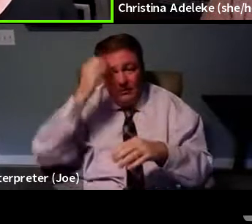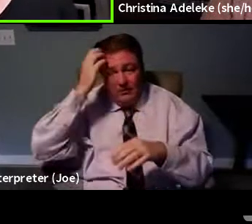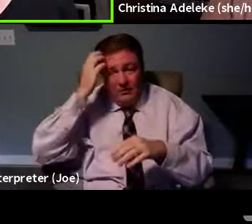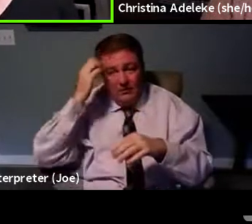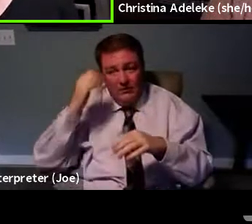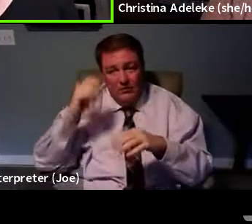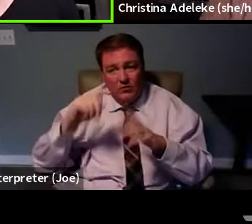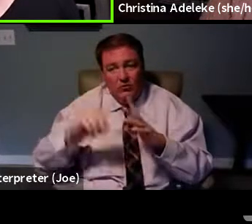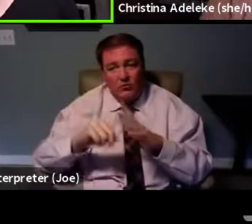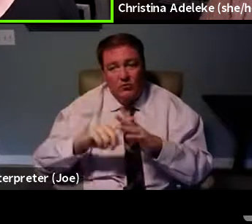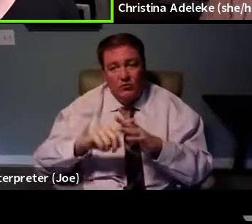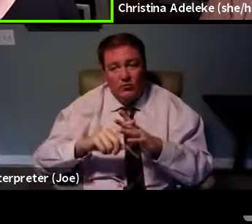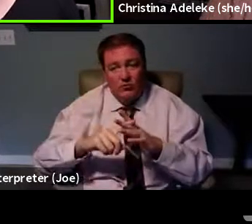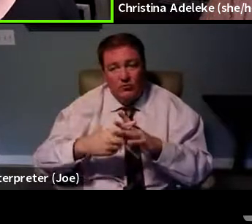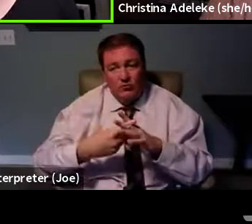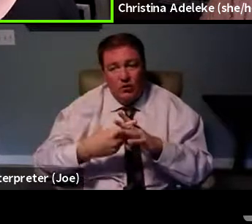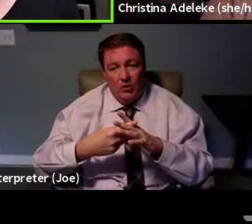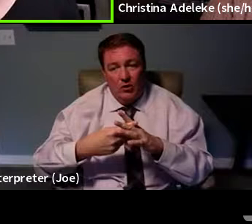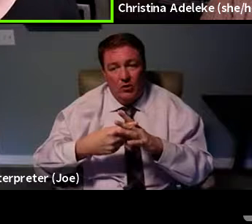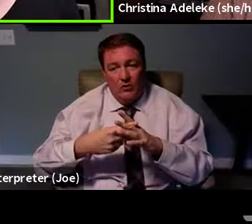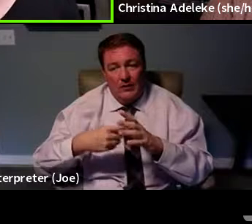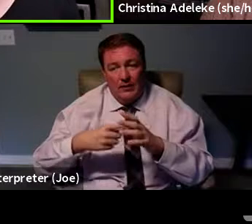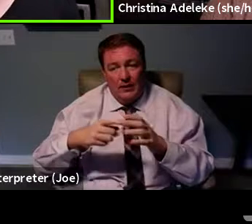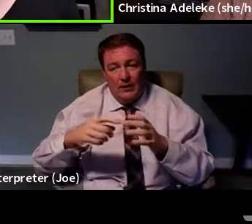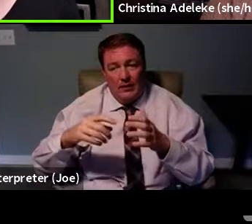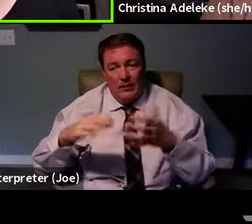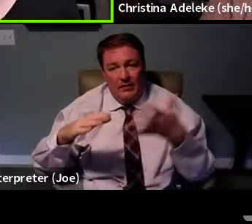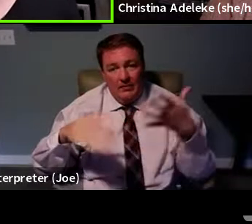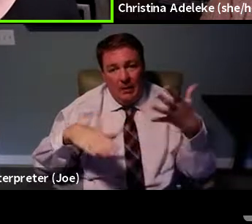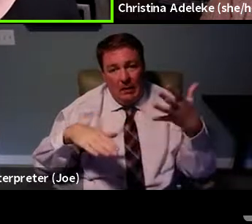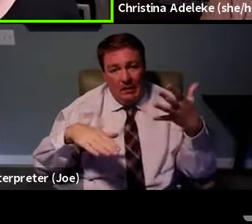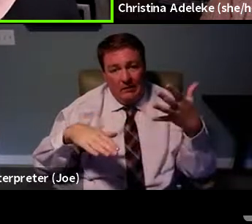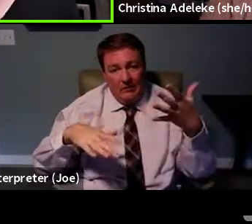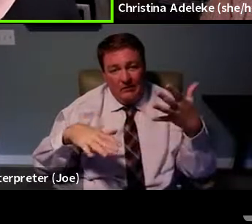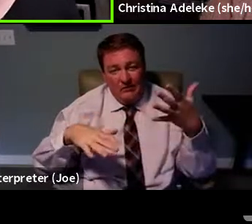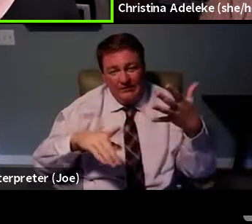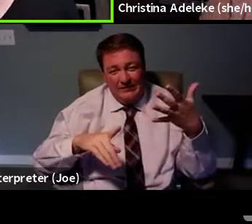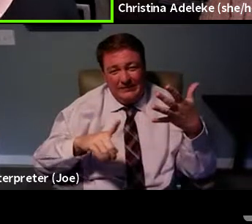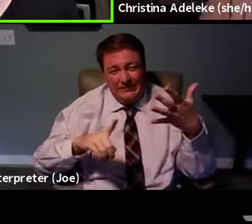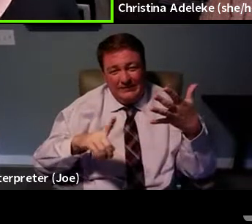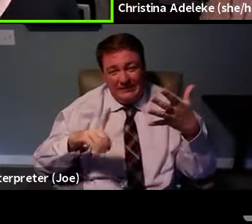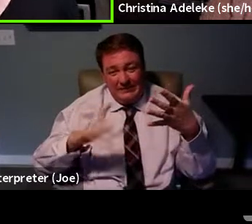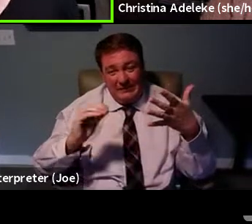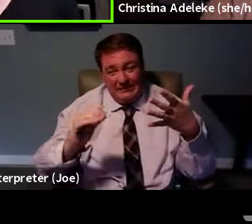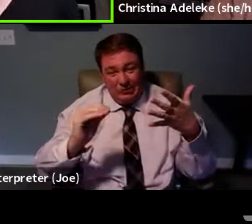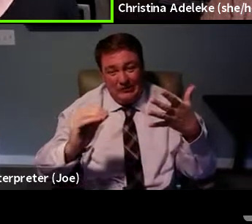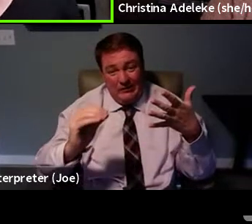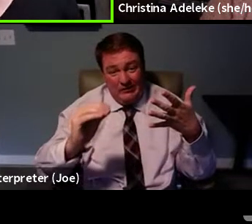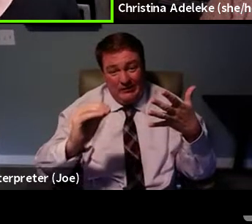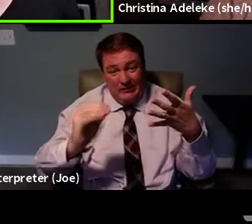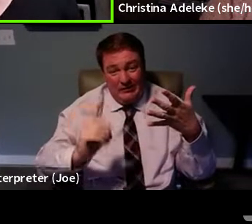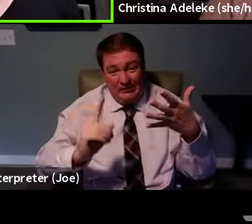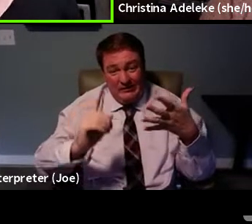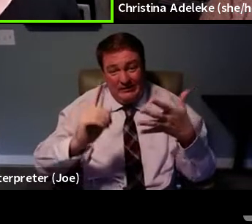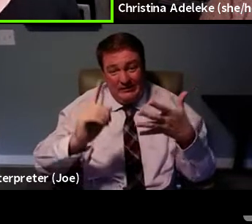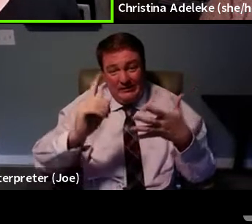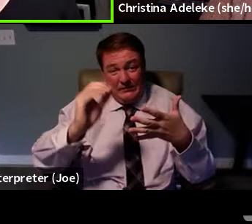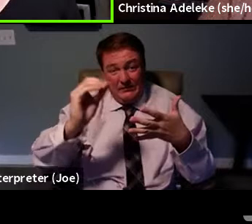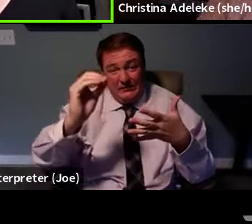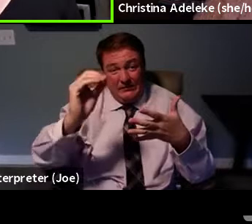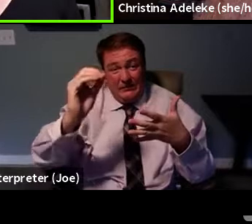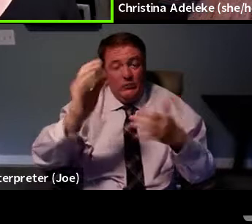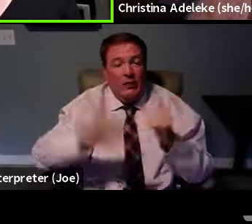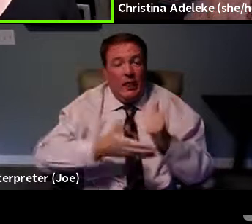get to the technology and modernization of medicines to help save people's lives,